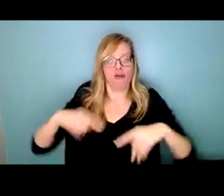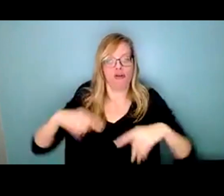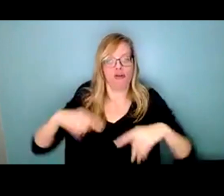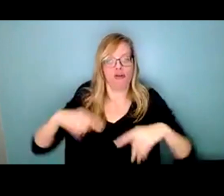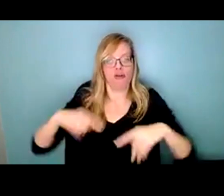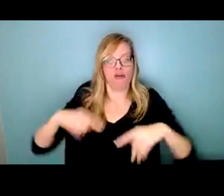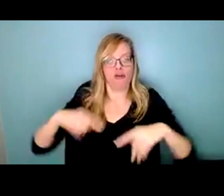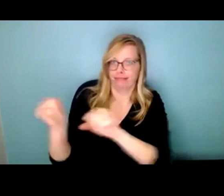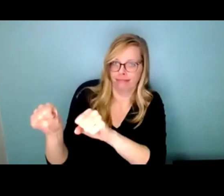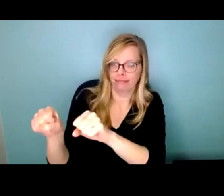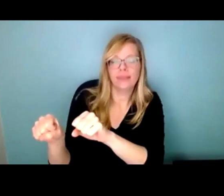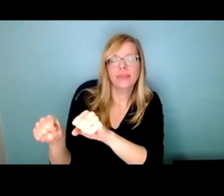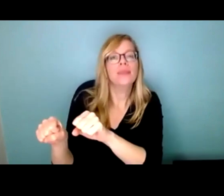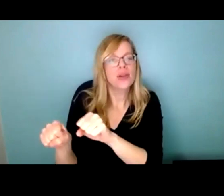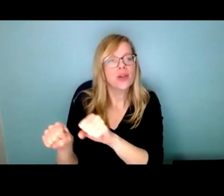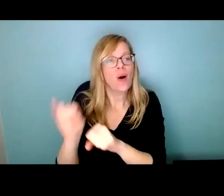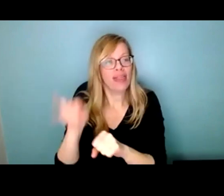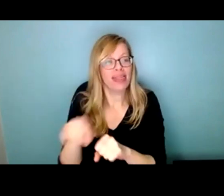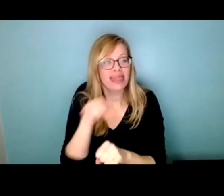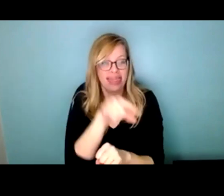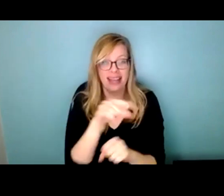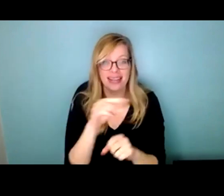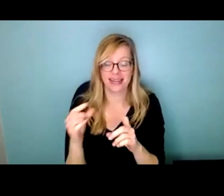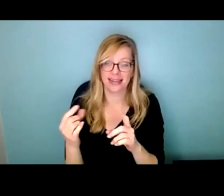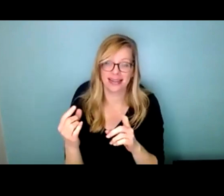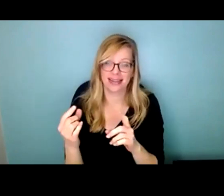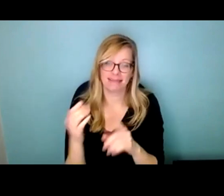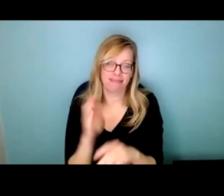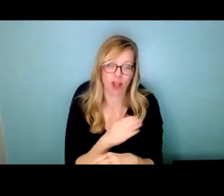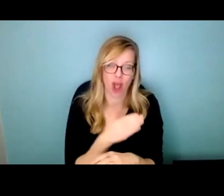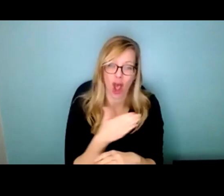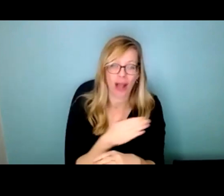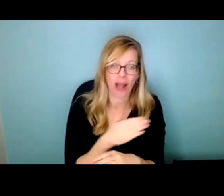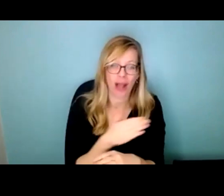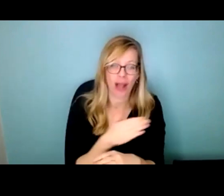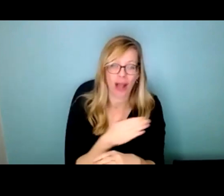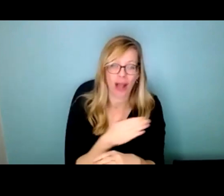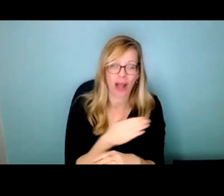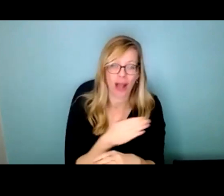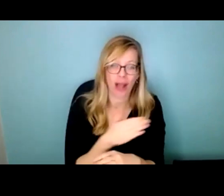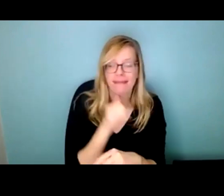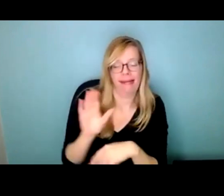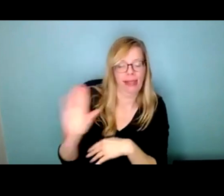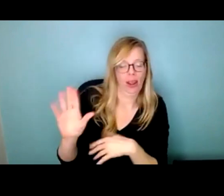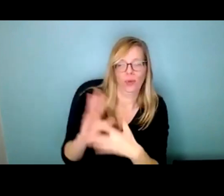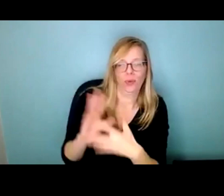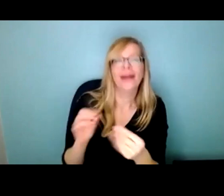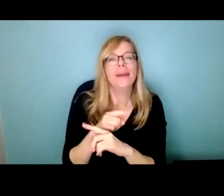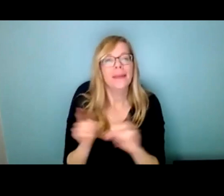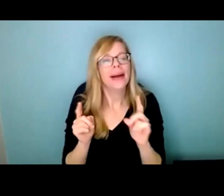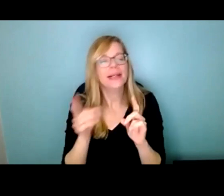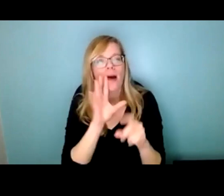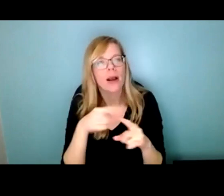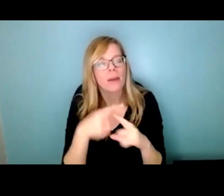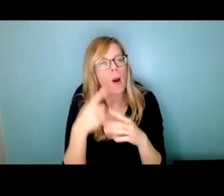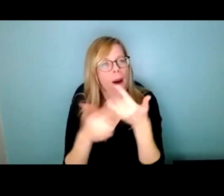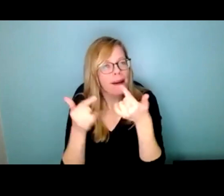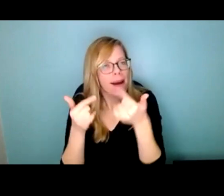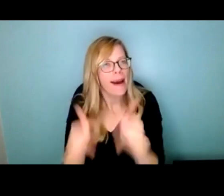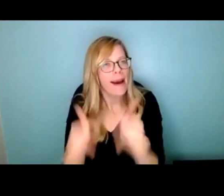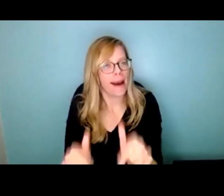And yeah, this song isn't about It's not either of their stories But it's just, I think, some of what happened When I